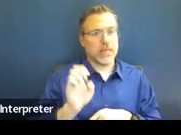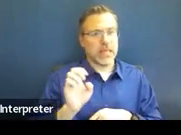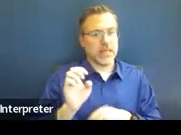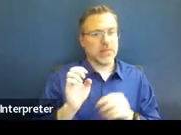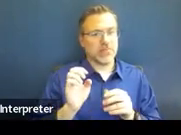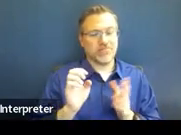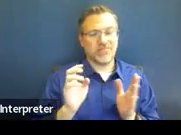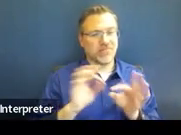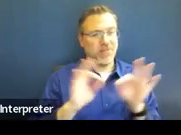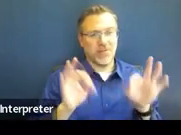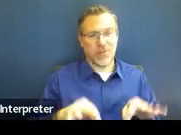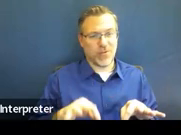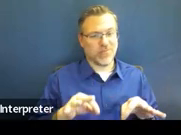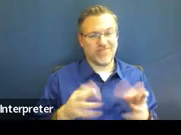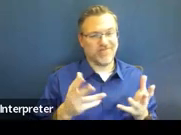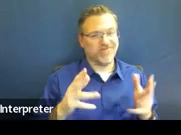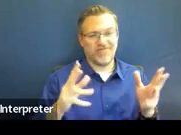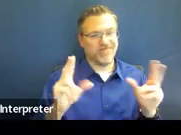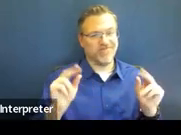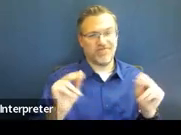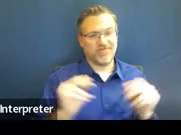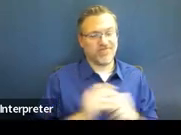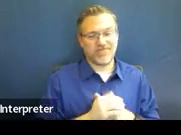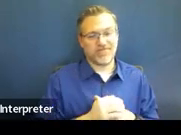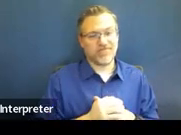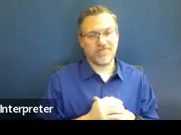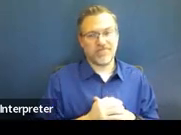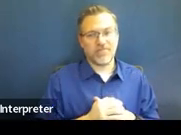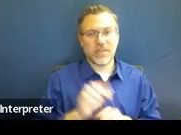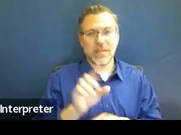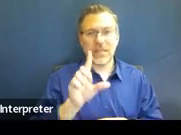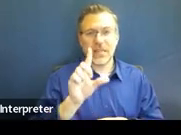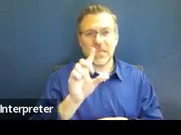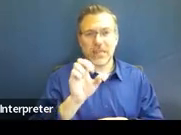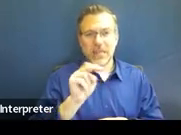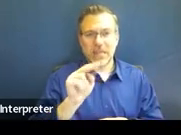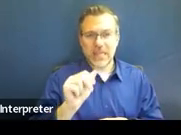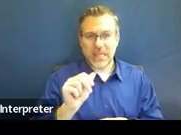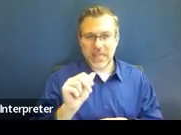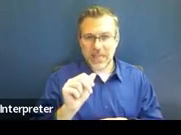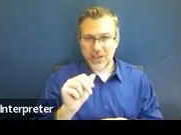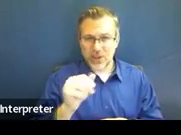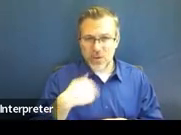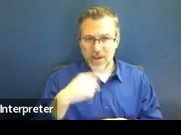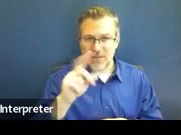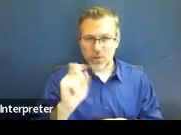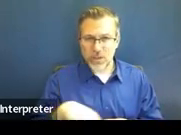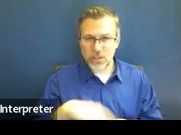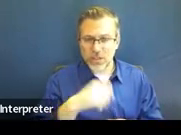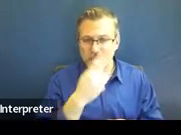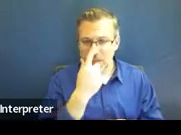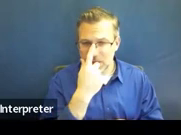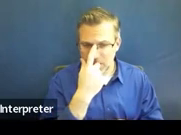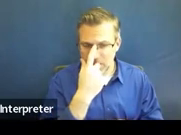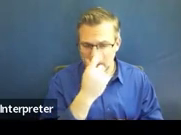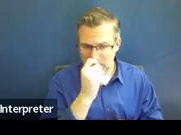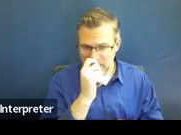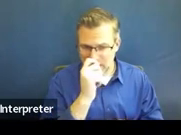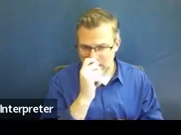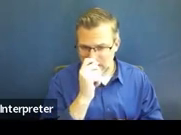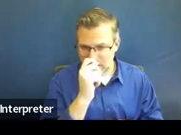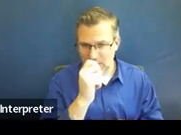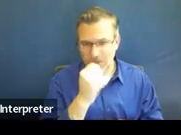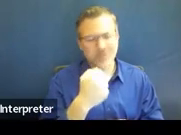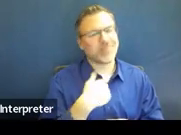And so, and Lena, do you have a question that you want to come off of mute and ask? I do. I'm just too lazy to